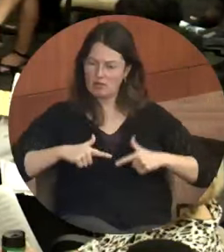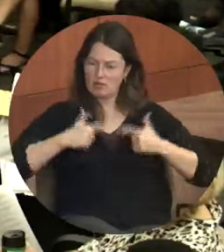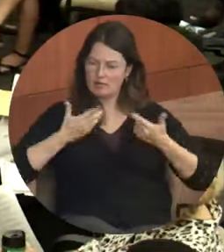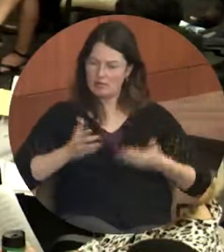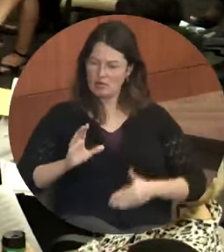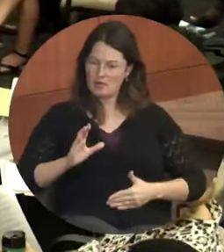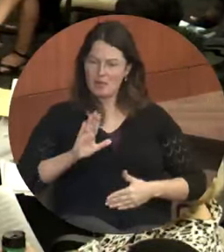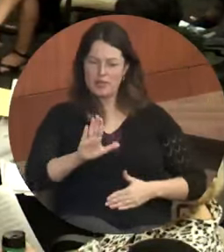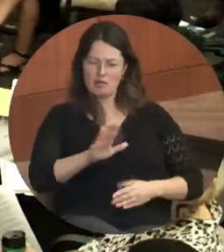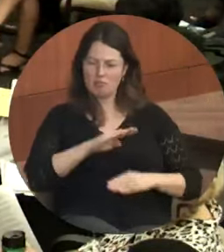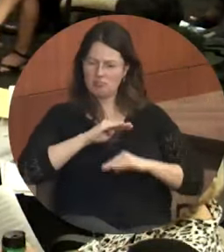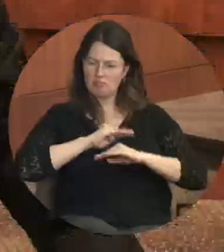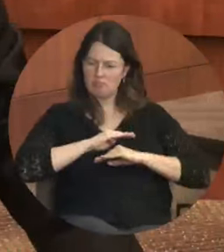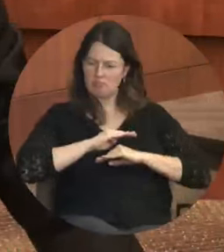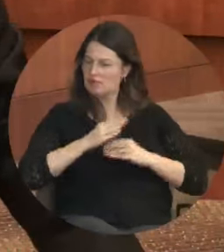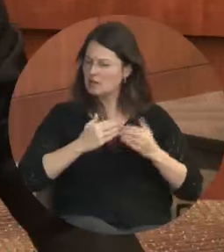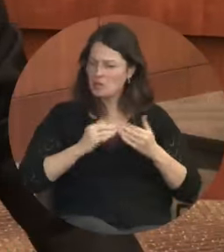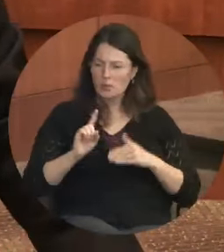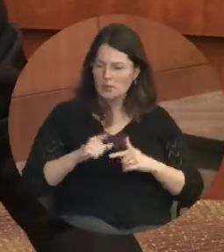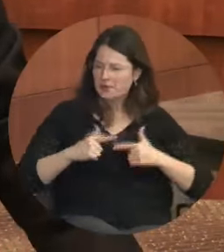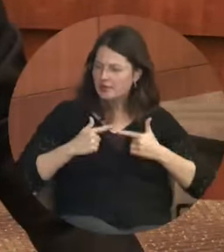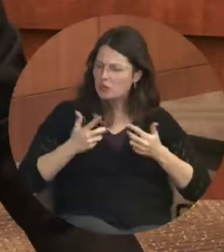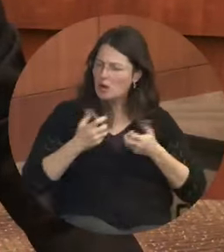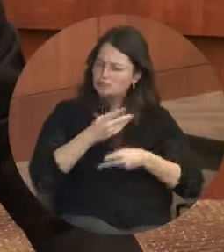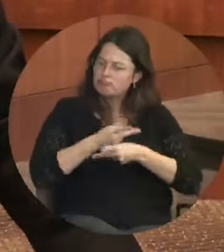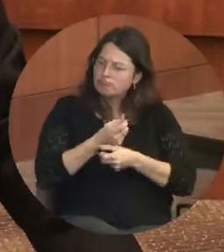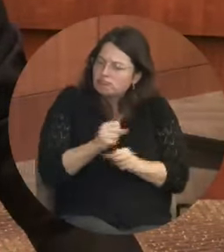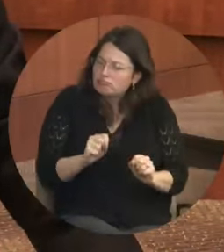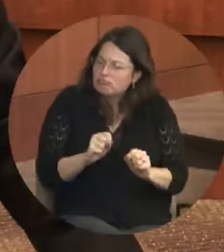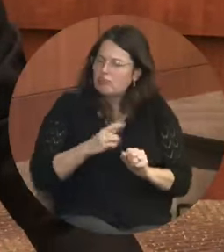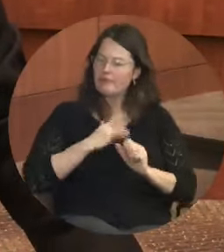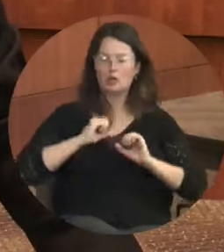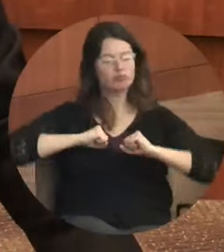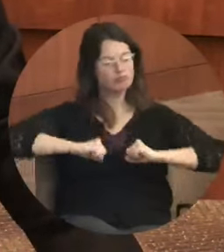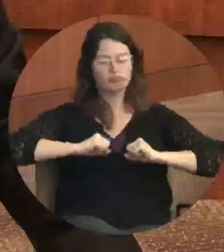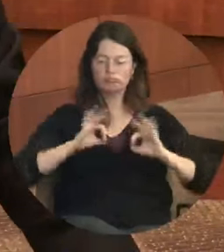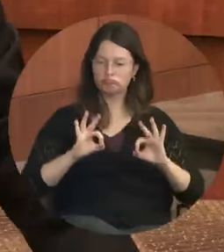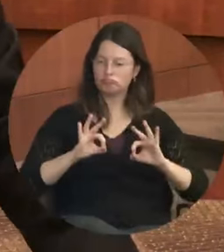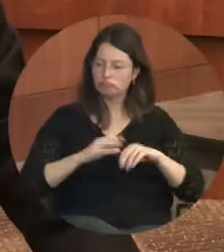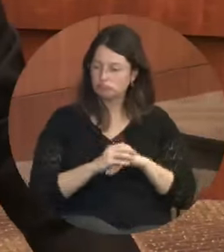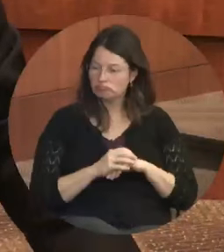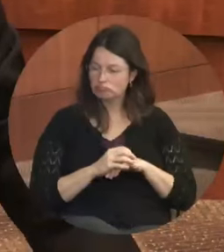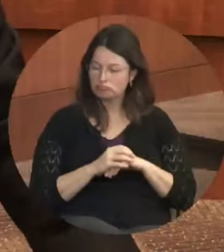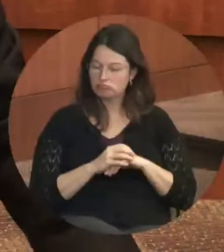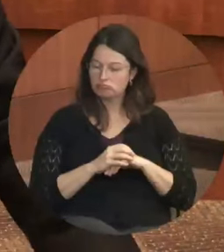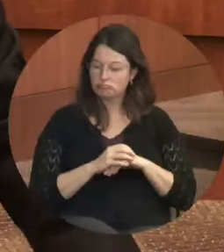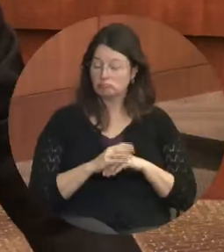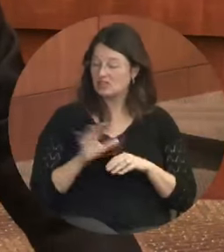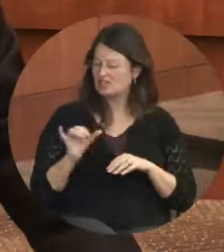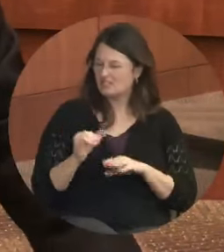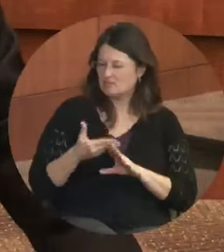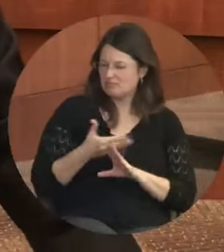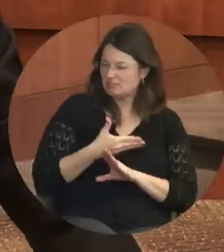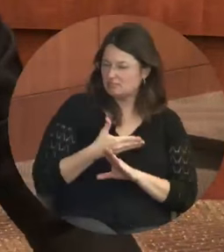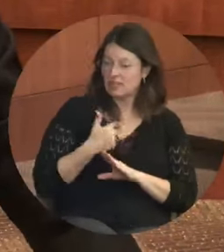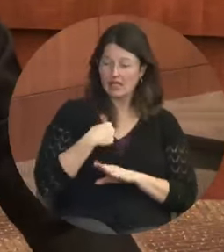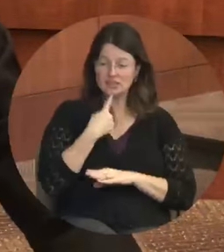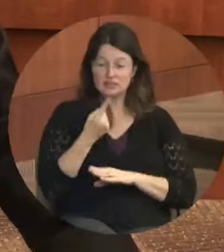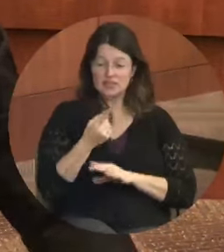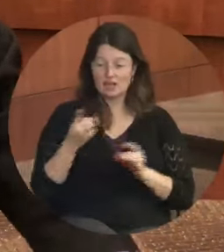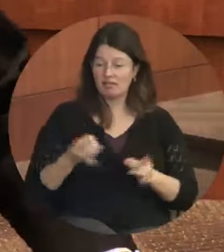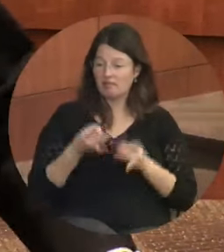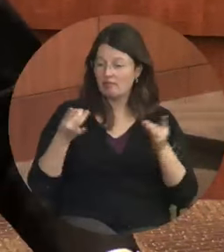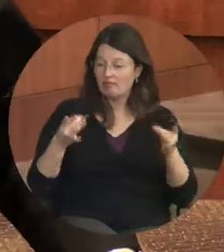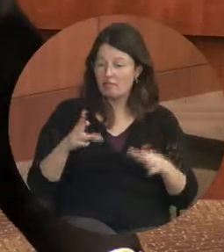matter where you live, you want to be safe, and you want to feel secure. As I've stated before, violent crime rates are at their